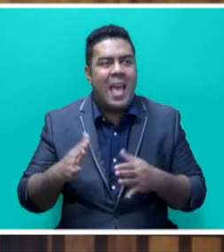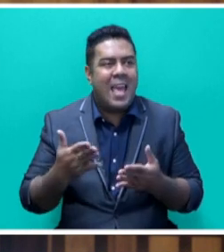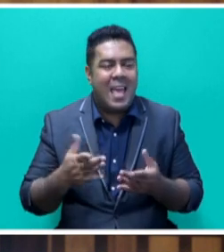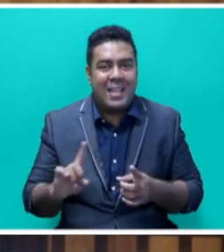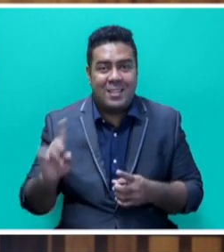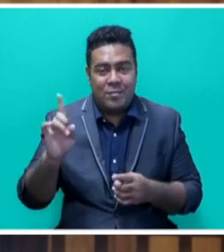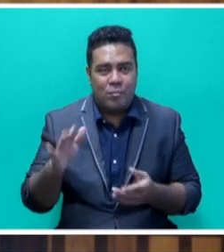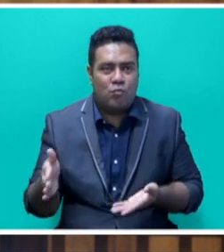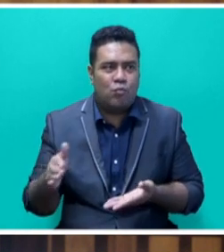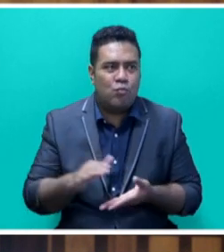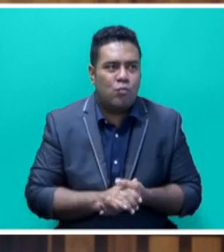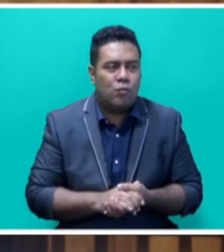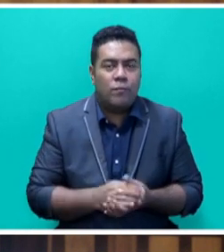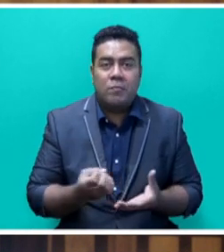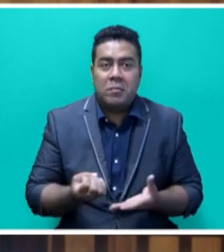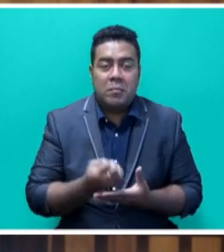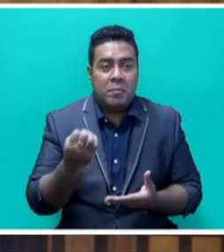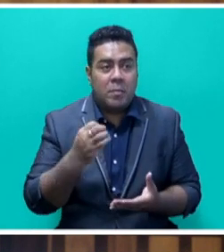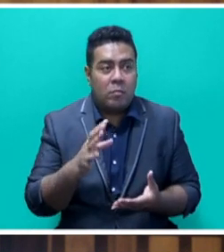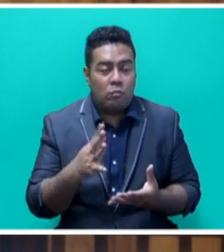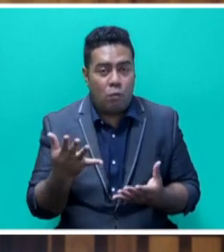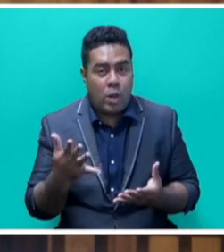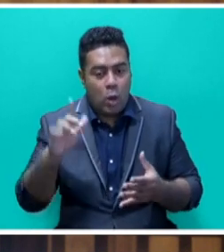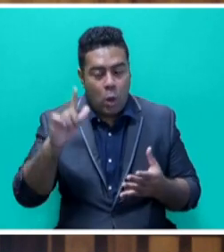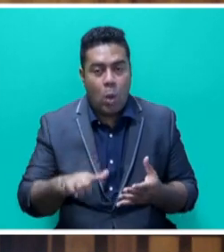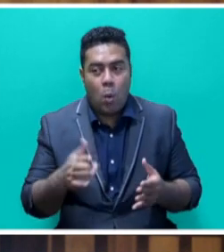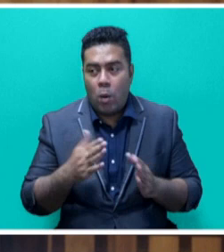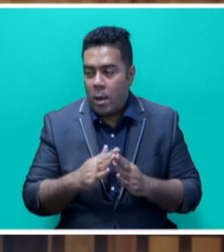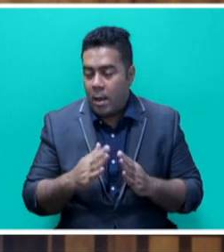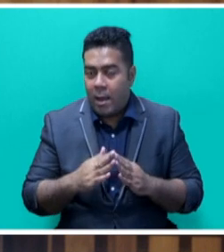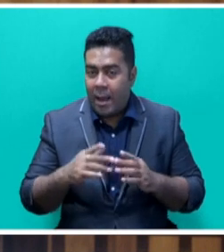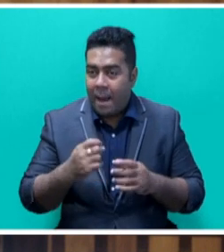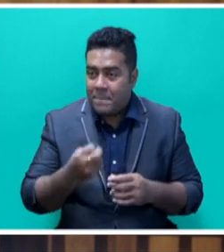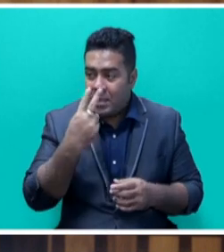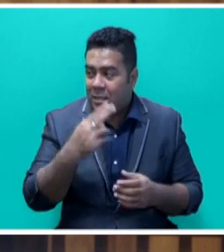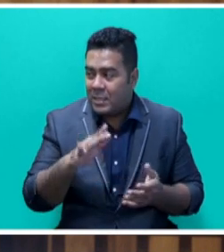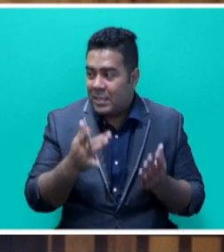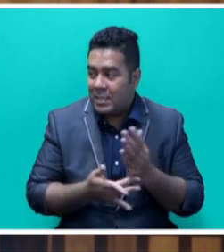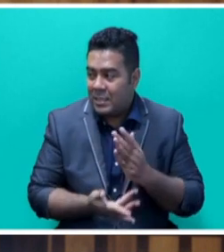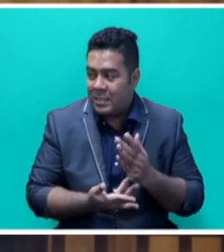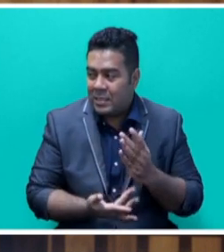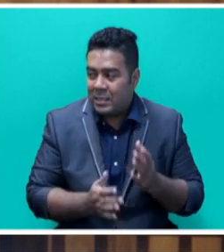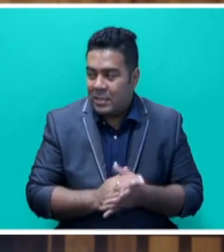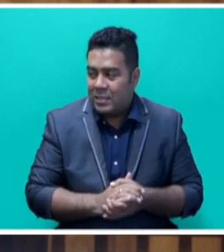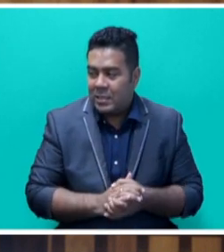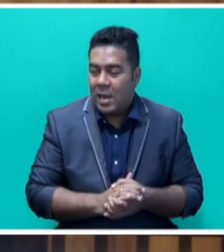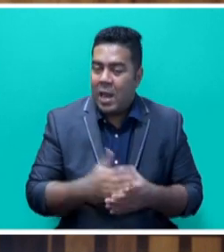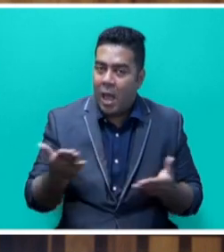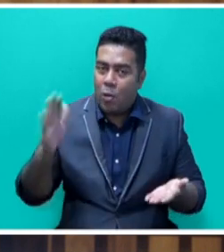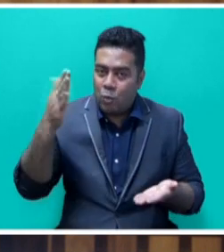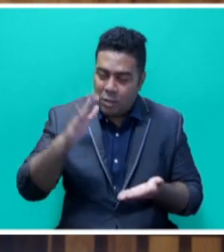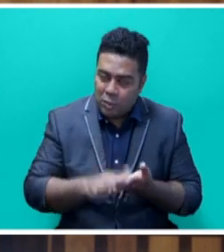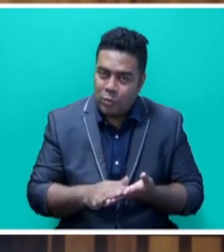through the economy-wide investments in low-carbon technologies. Greater climate mitigation will now reduce the